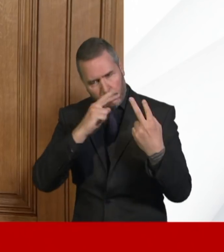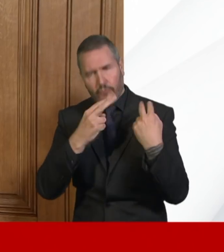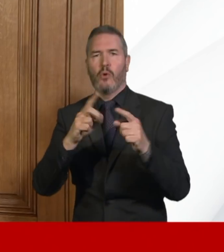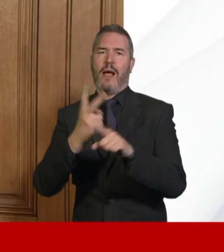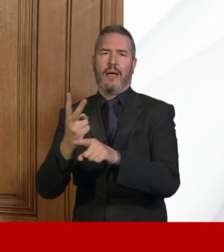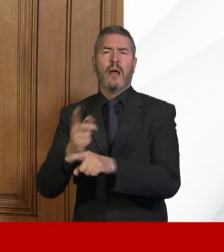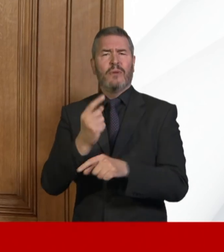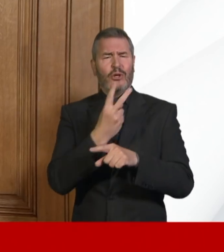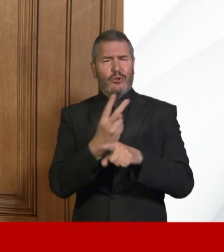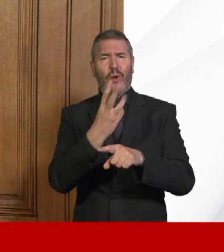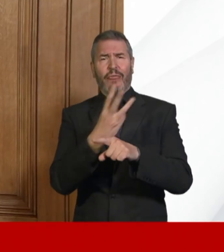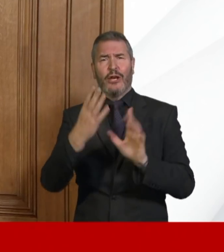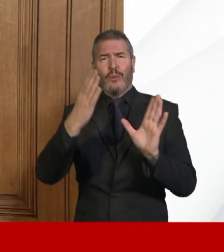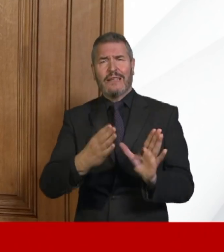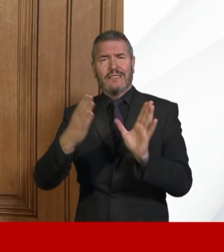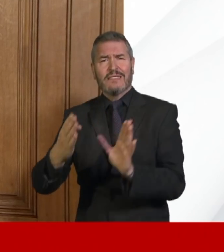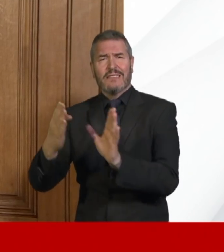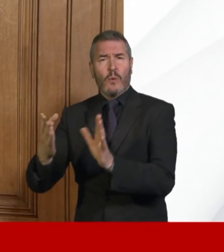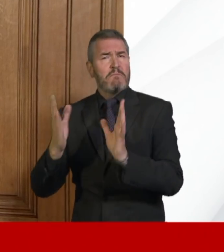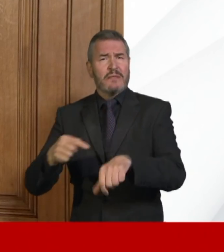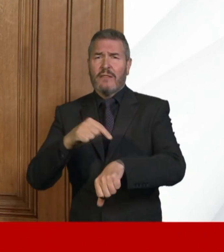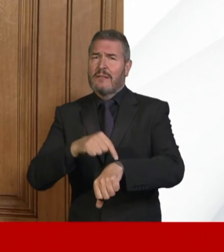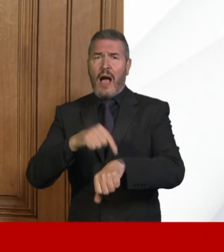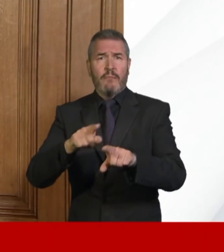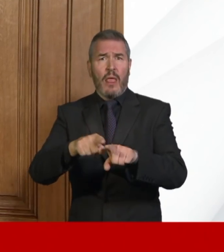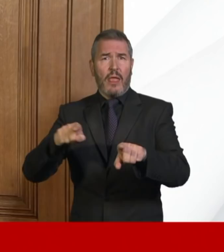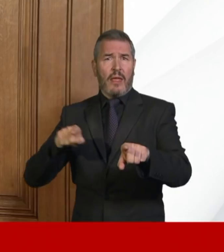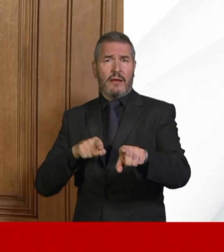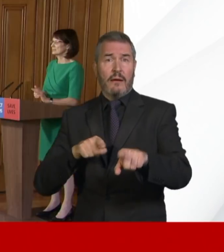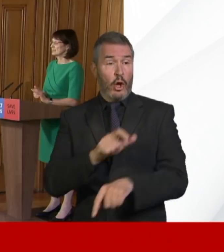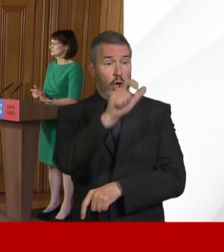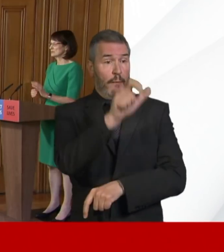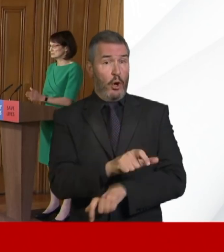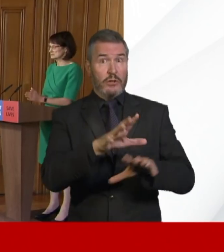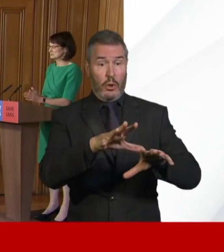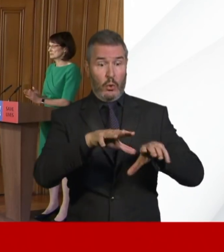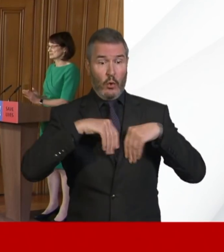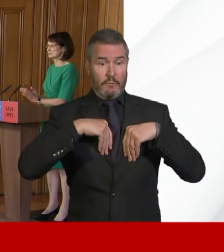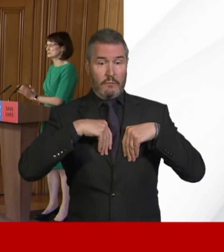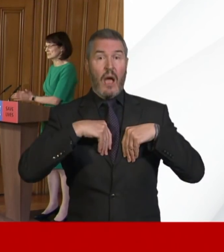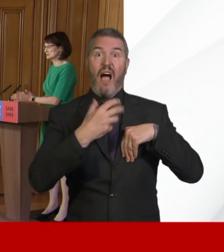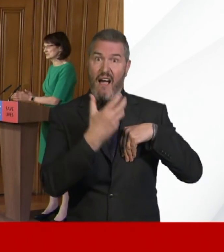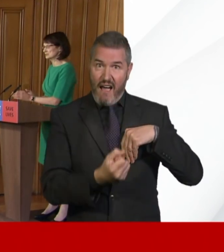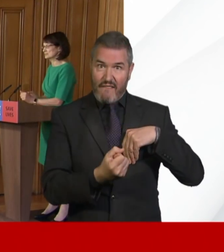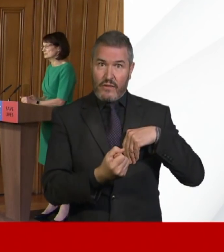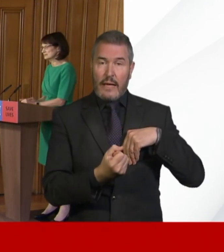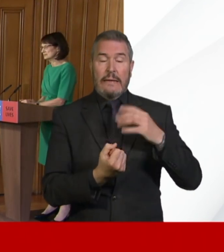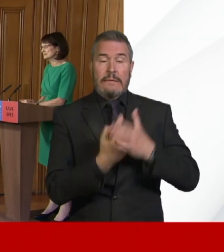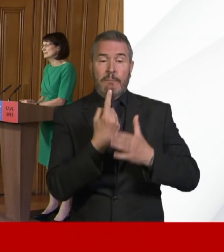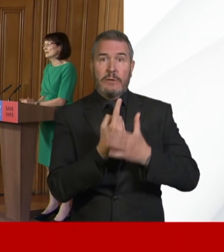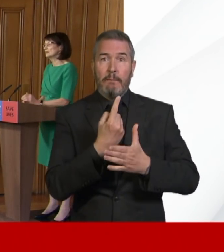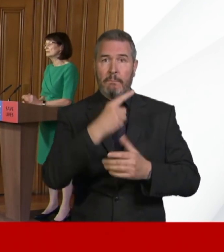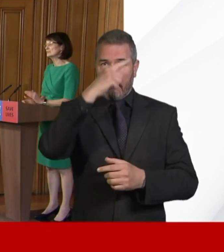the two to three weeks is there is a time lag between when somebody gets the disease and becomes symptomatic and